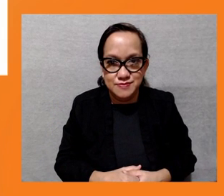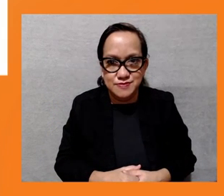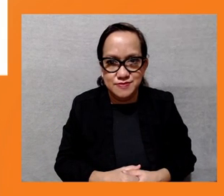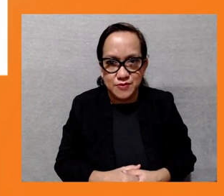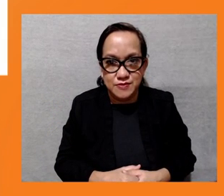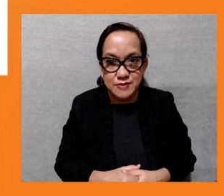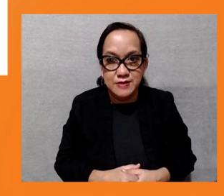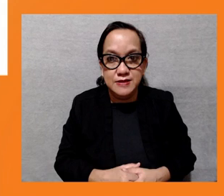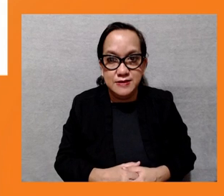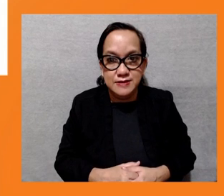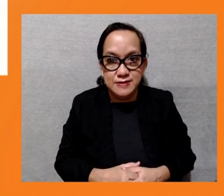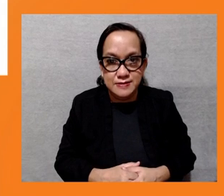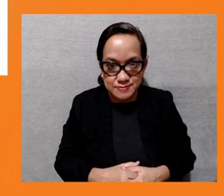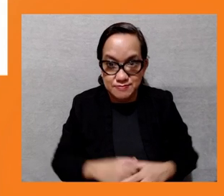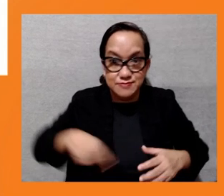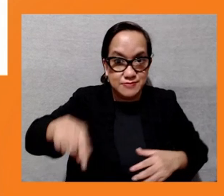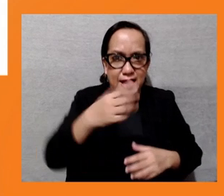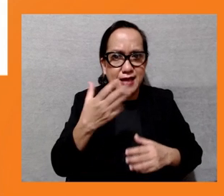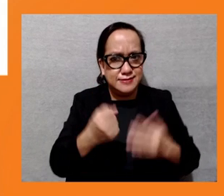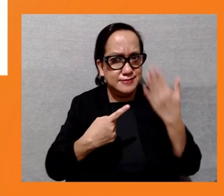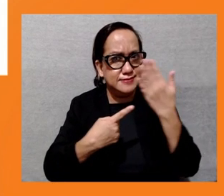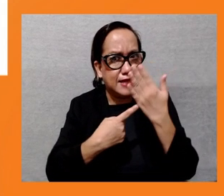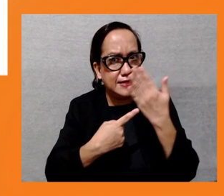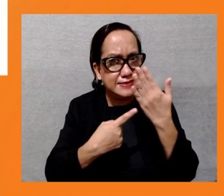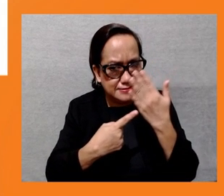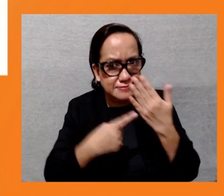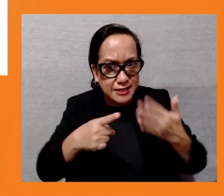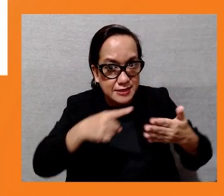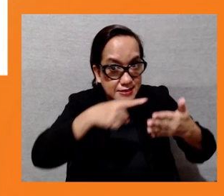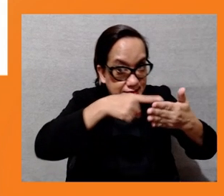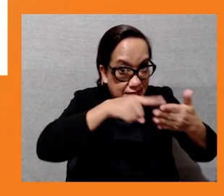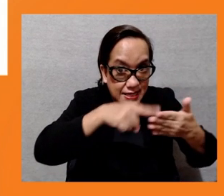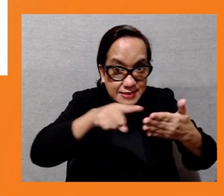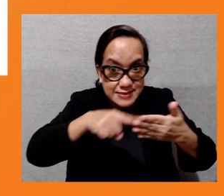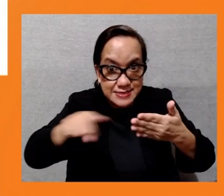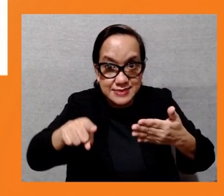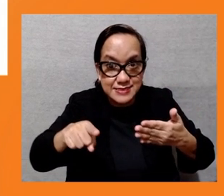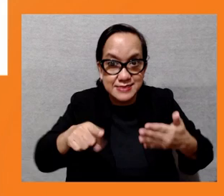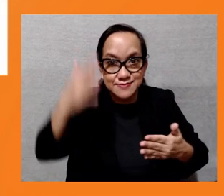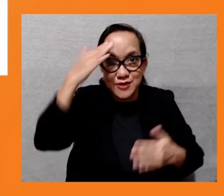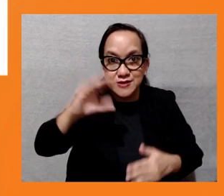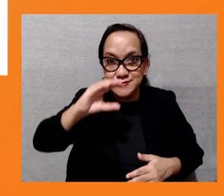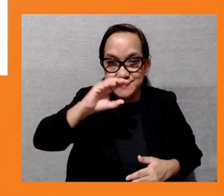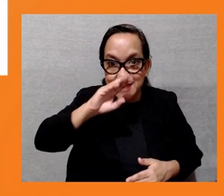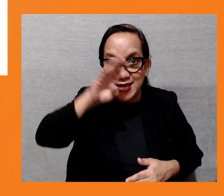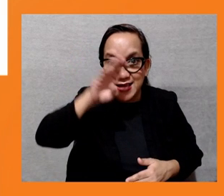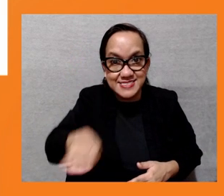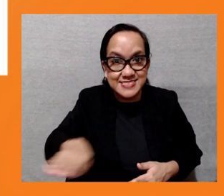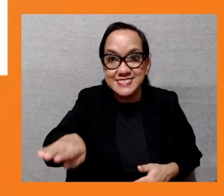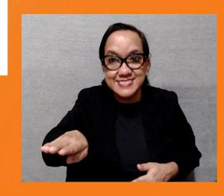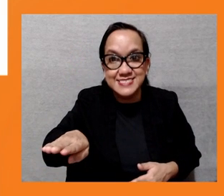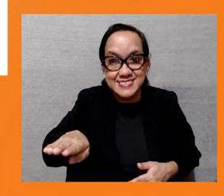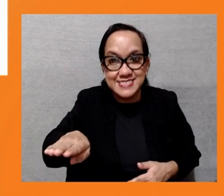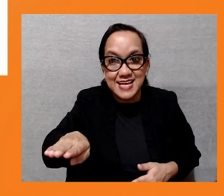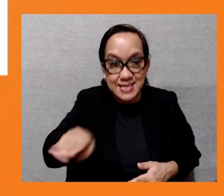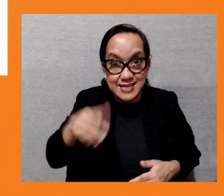gathering in Sri Lanka, which is a place called a tank called Minnaria tank and also the Kaudula tank was not properly identified.